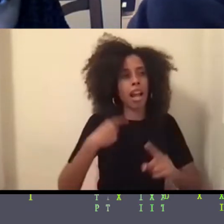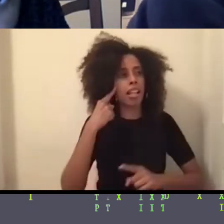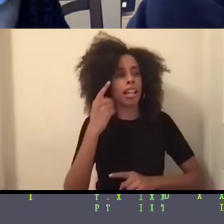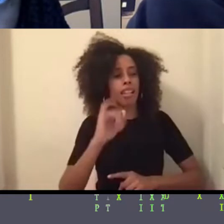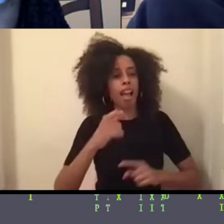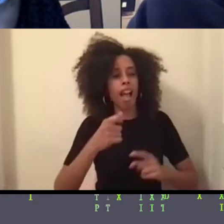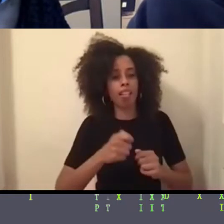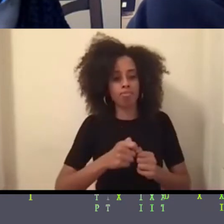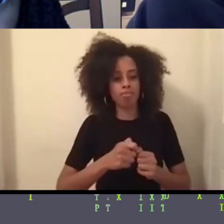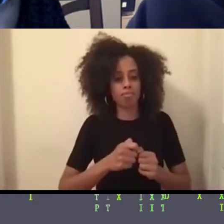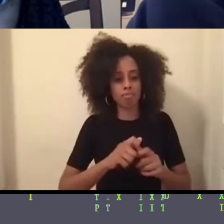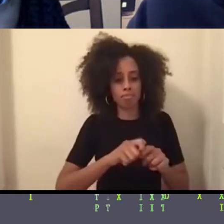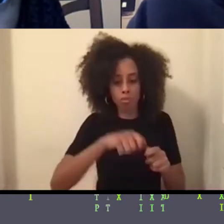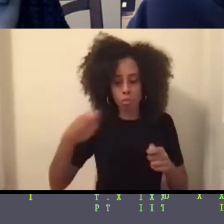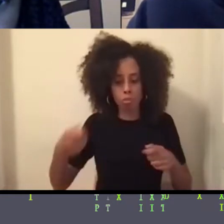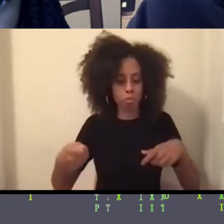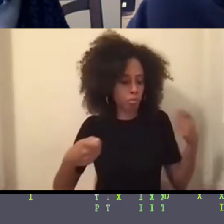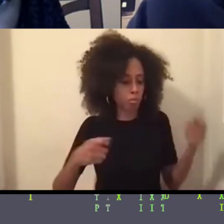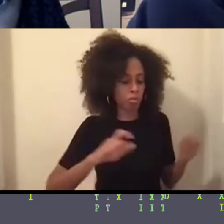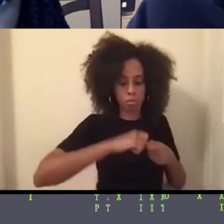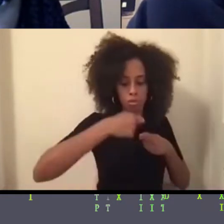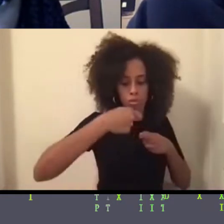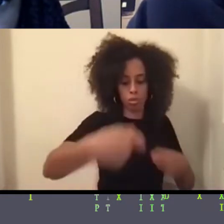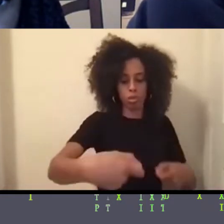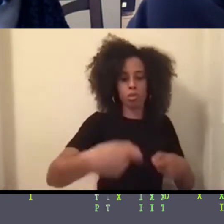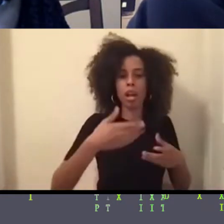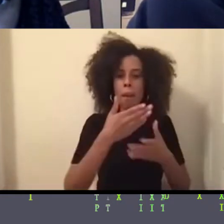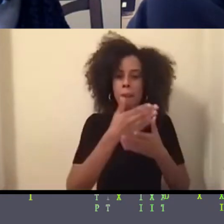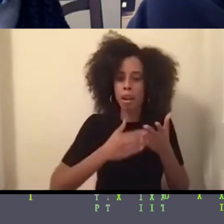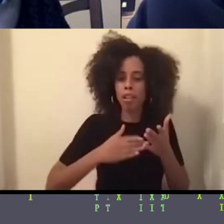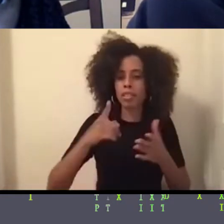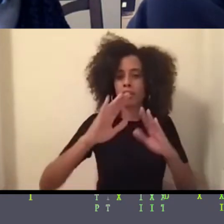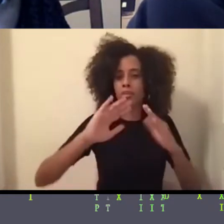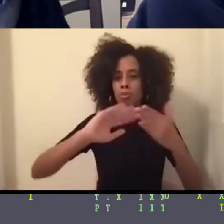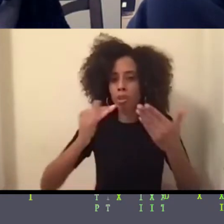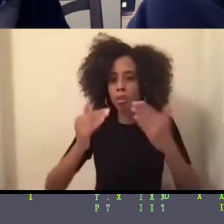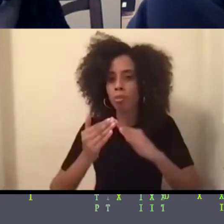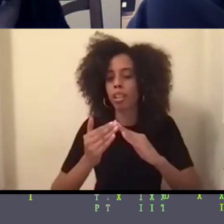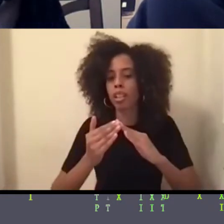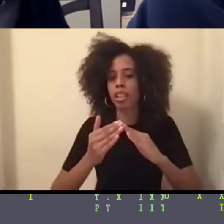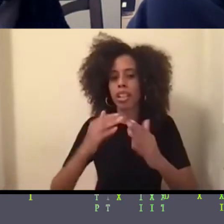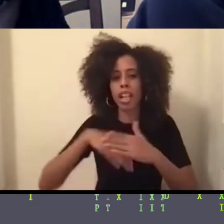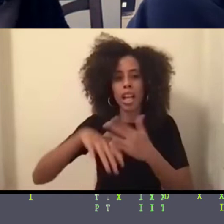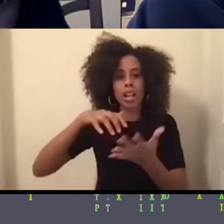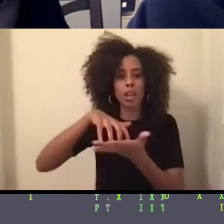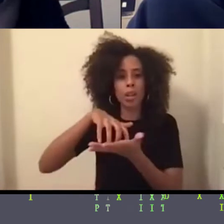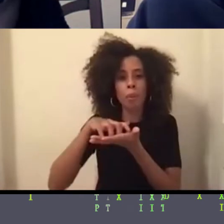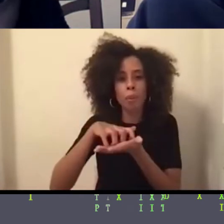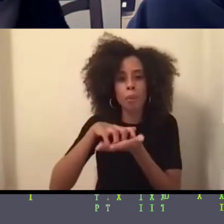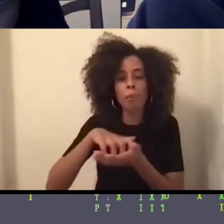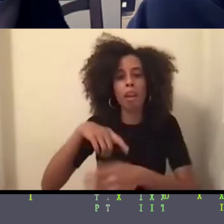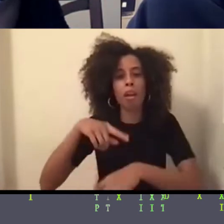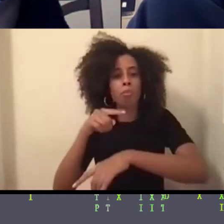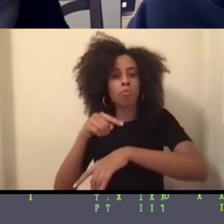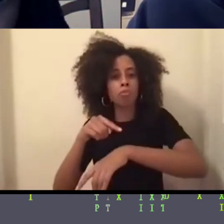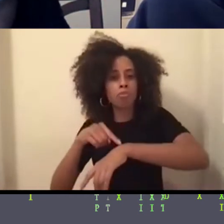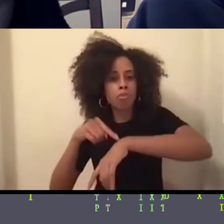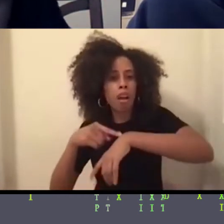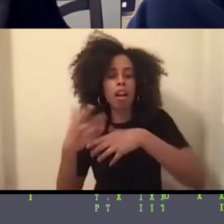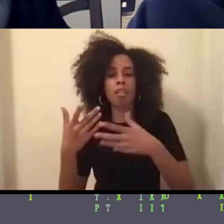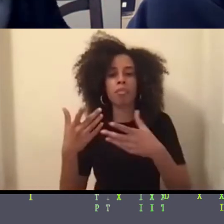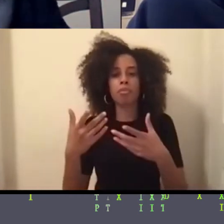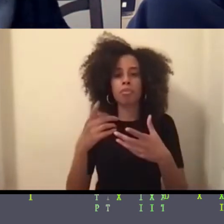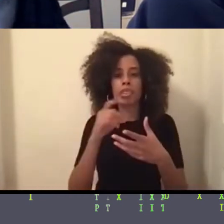and I'm not showing up as who I am, even in those weak moments, even in those dark moments, that type of thing. Um, I've really been trying to hone in